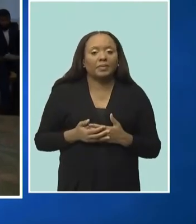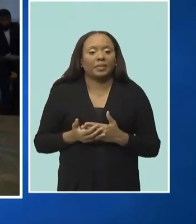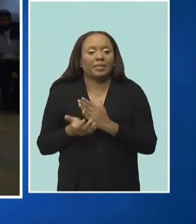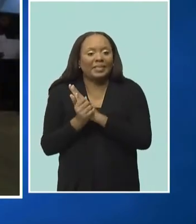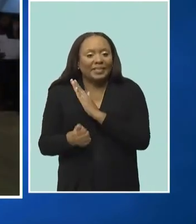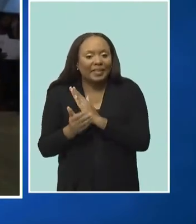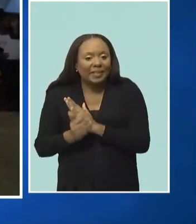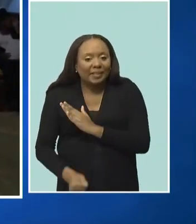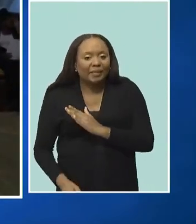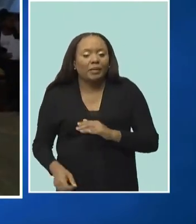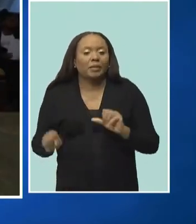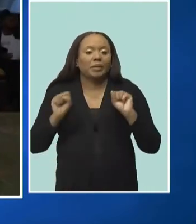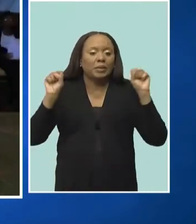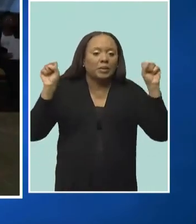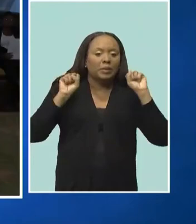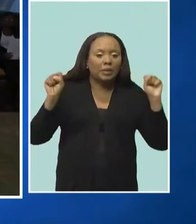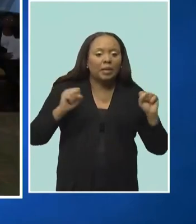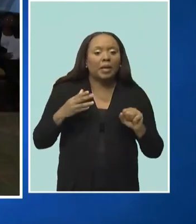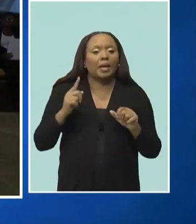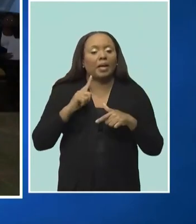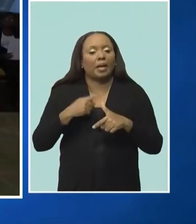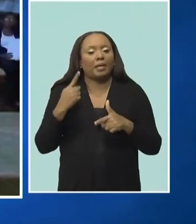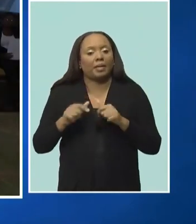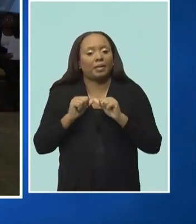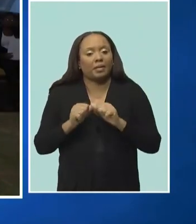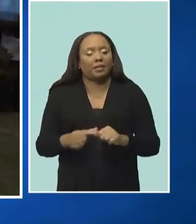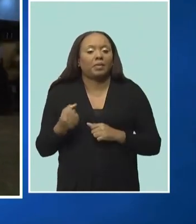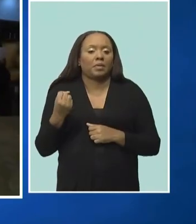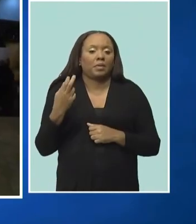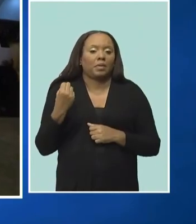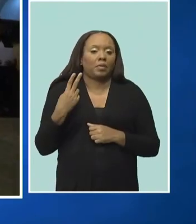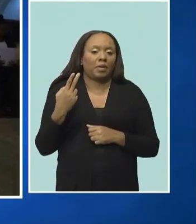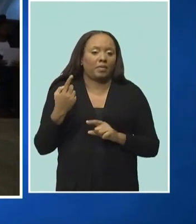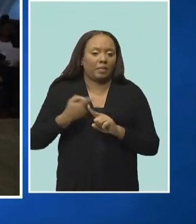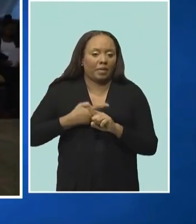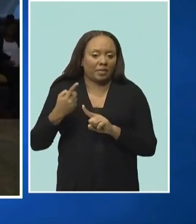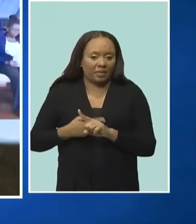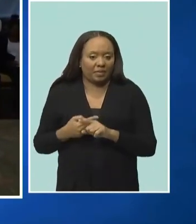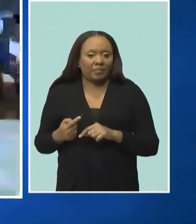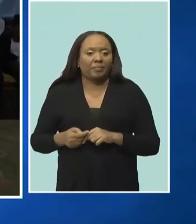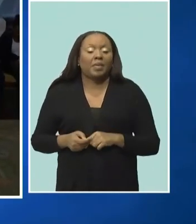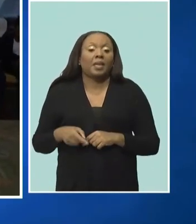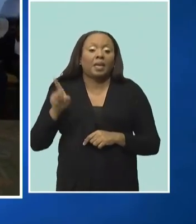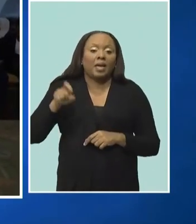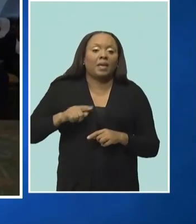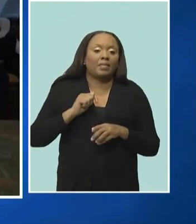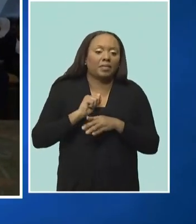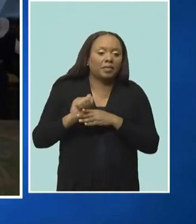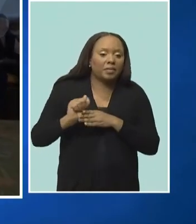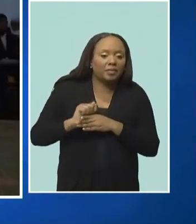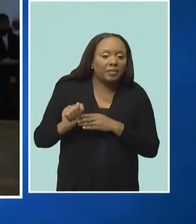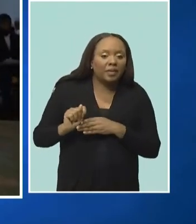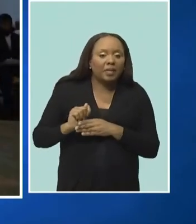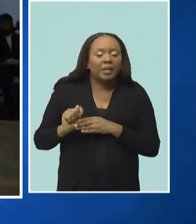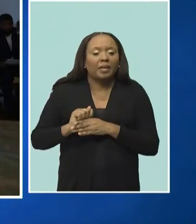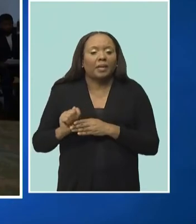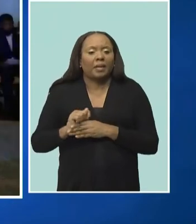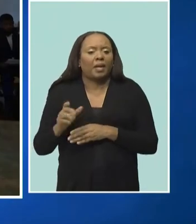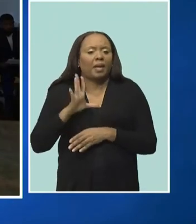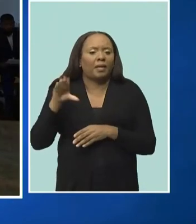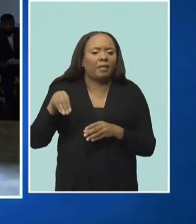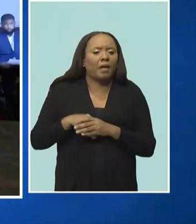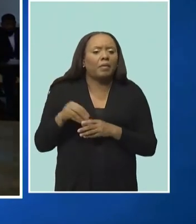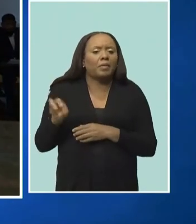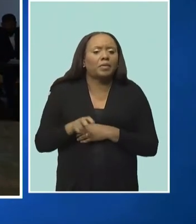and commit to the chosen activity for at least 12 months. In addition, they must train for and complete an